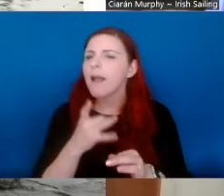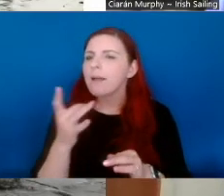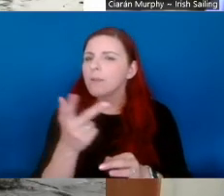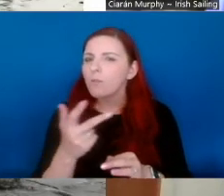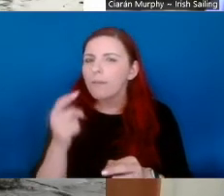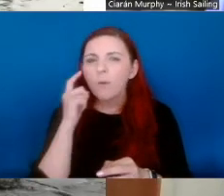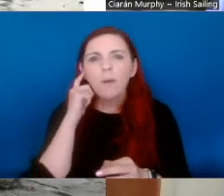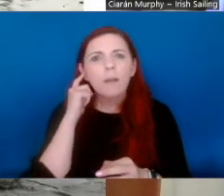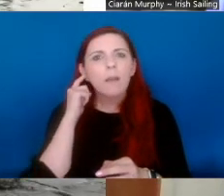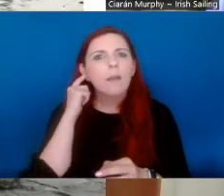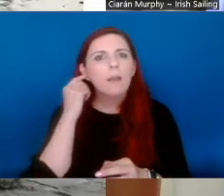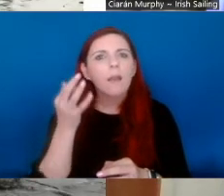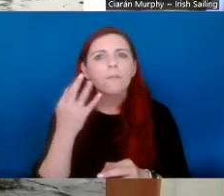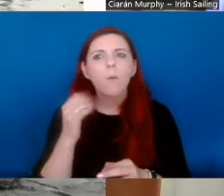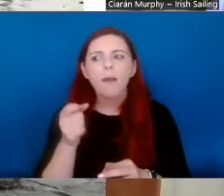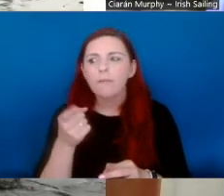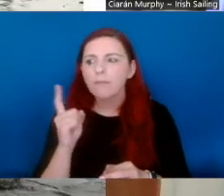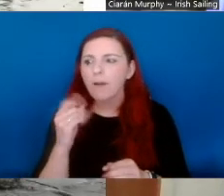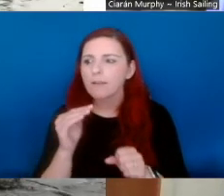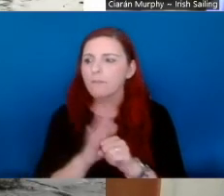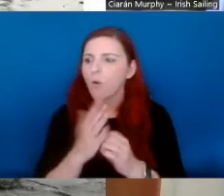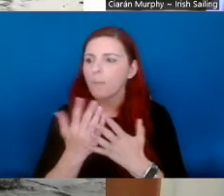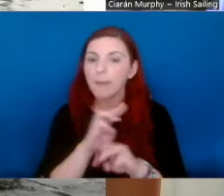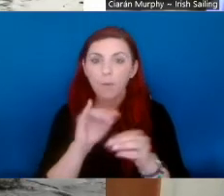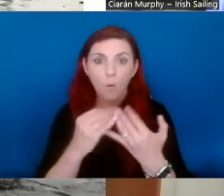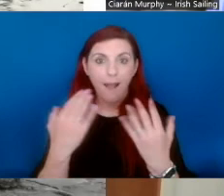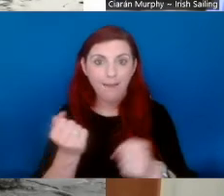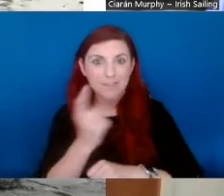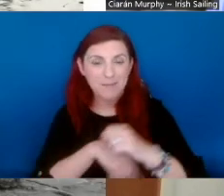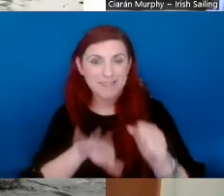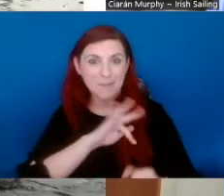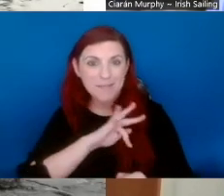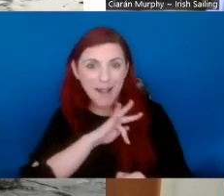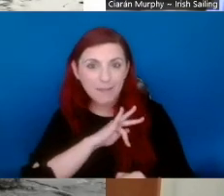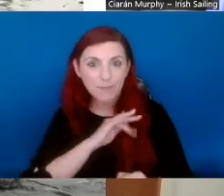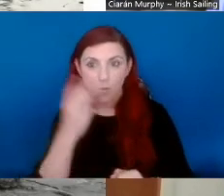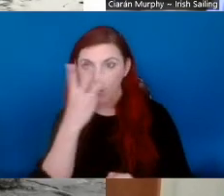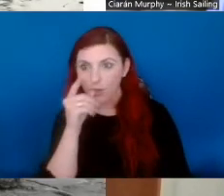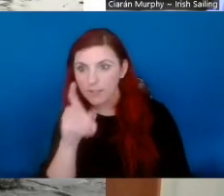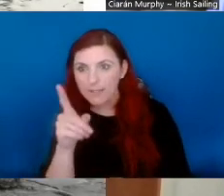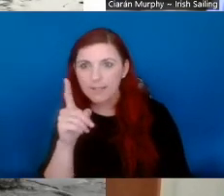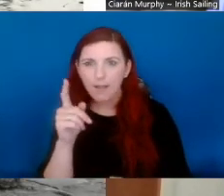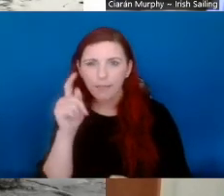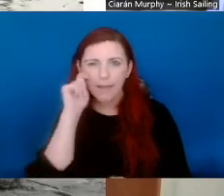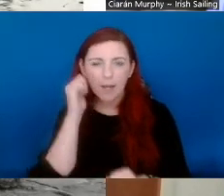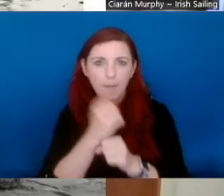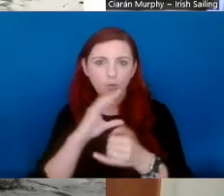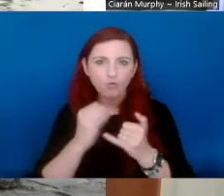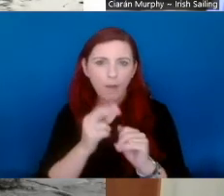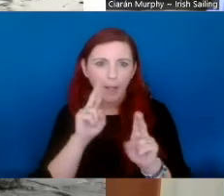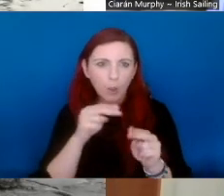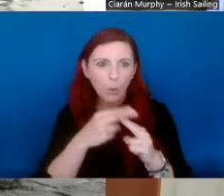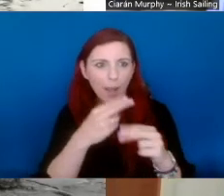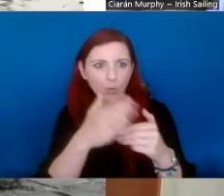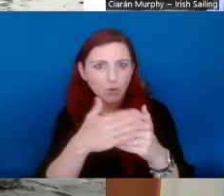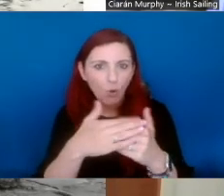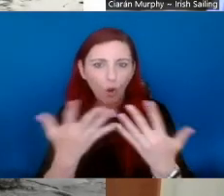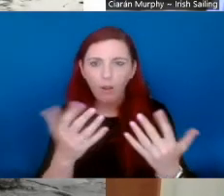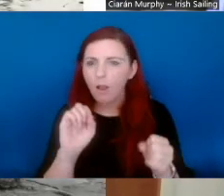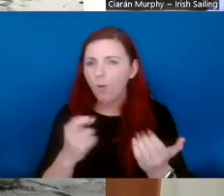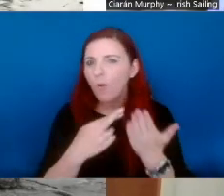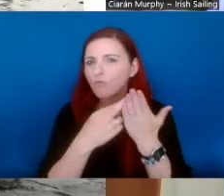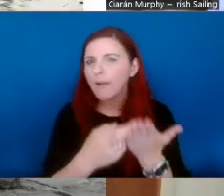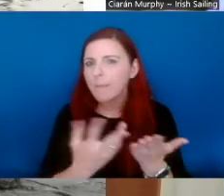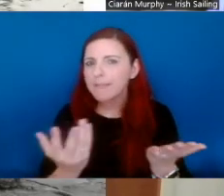kind of hub in each county for trails and the outdoors. And if you're going to contact them, they'll point you in the right direction. Fantastic. And might I